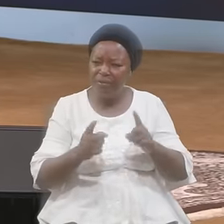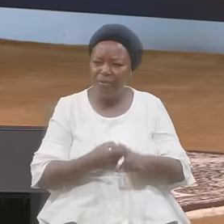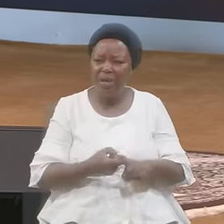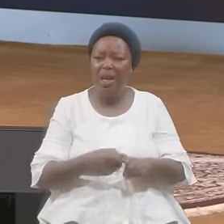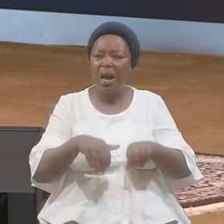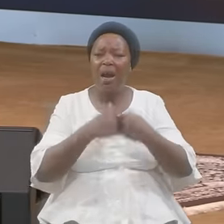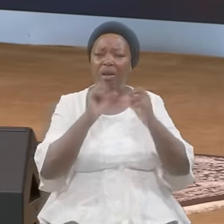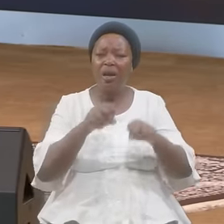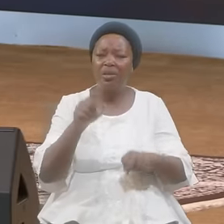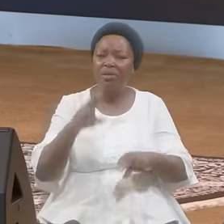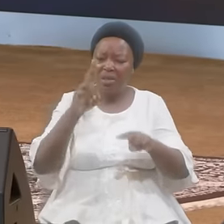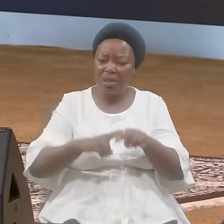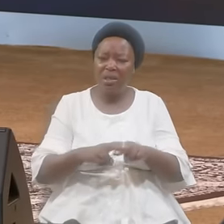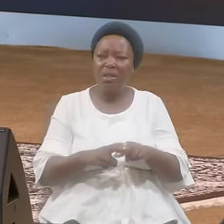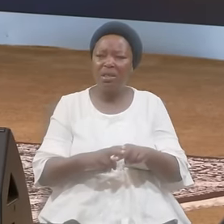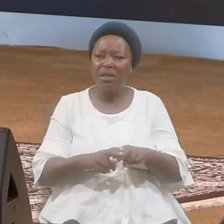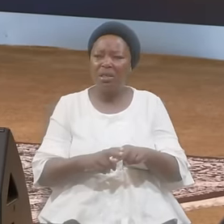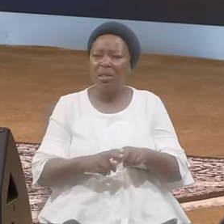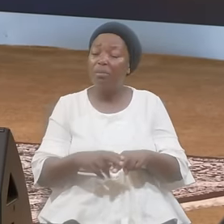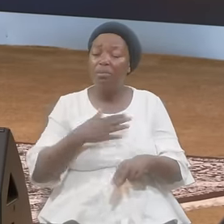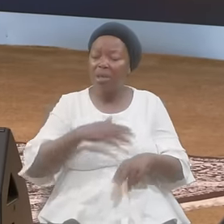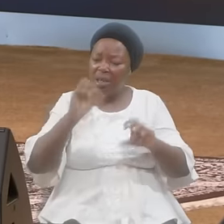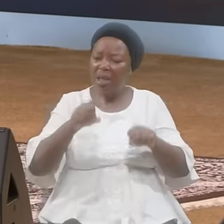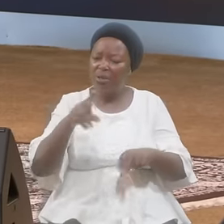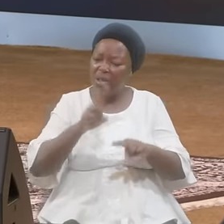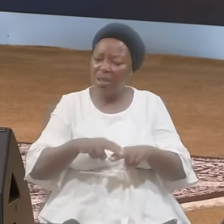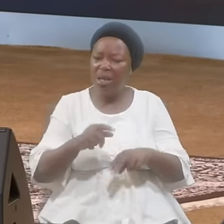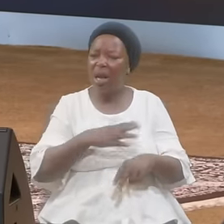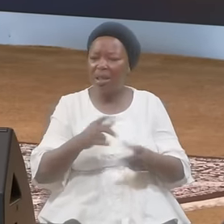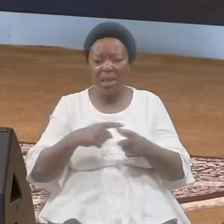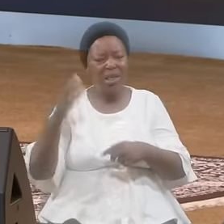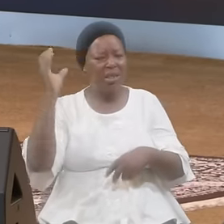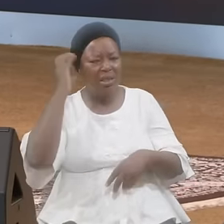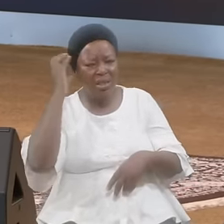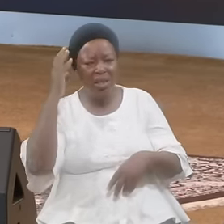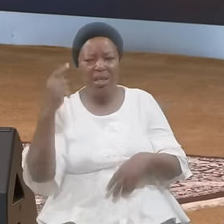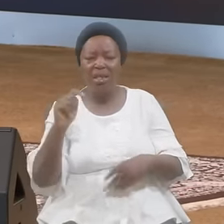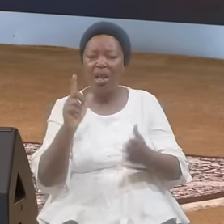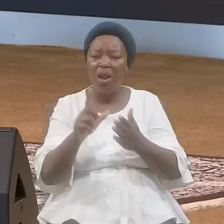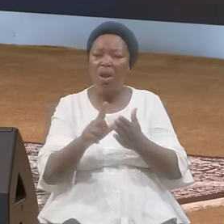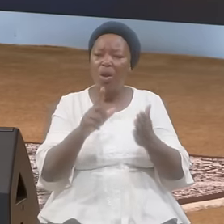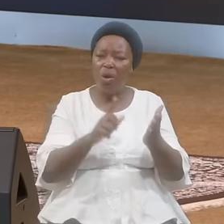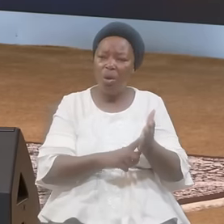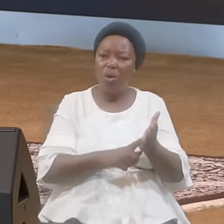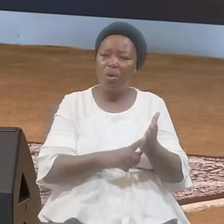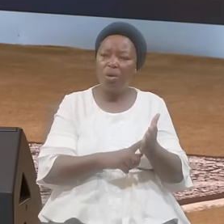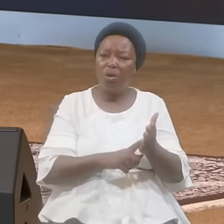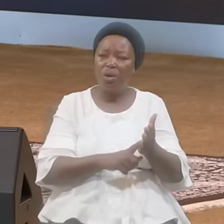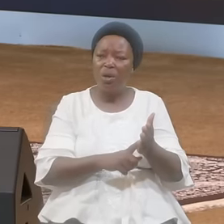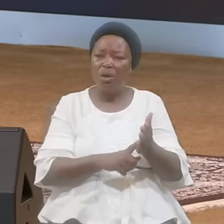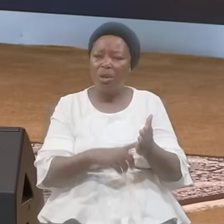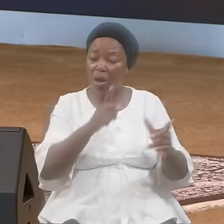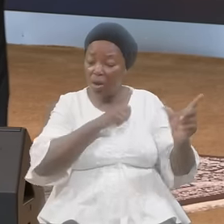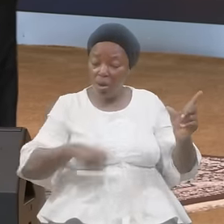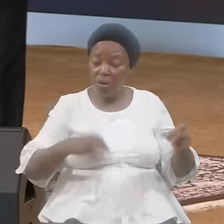Sit Down And Listen To The Lord Of The Work They Don't Want